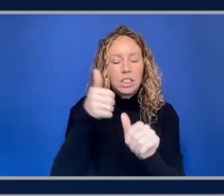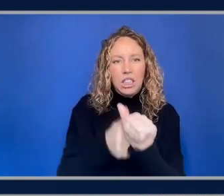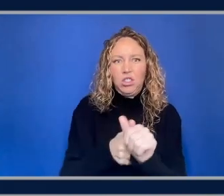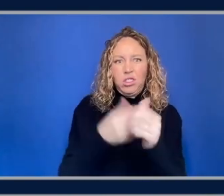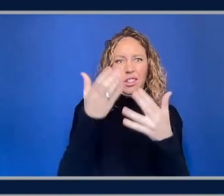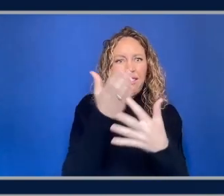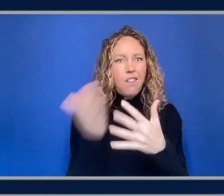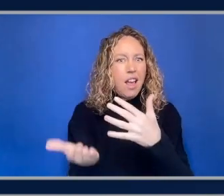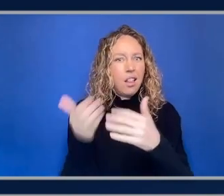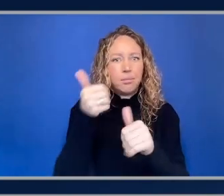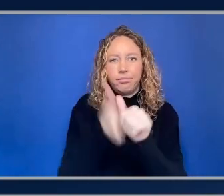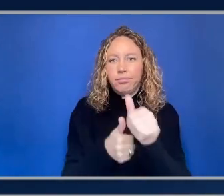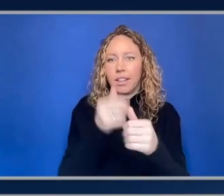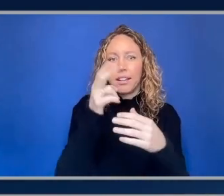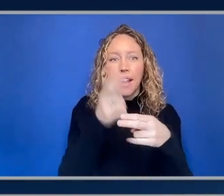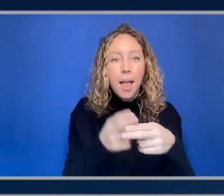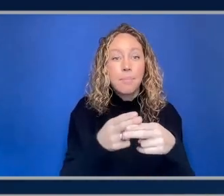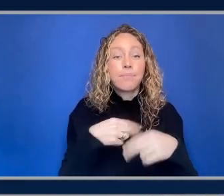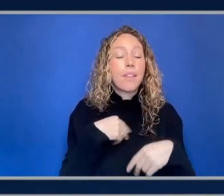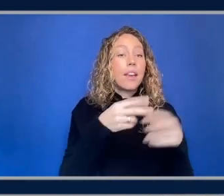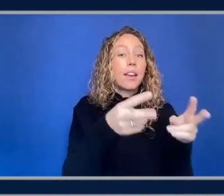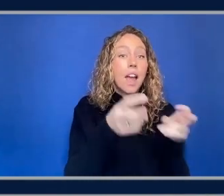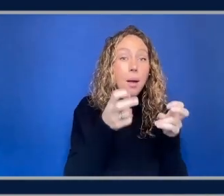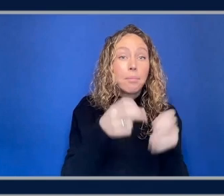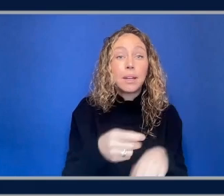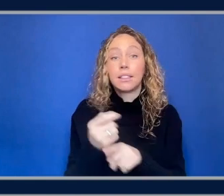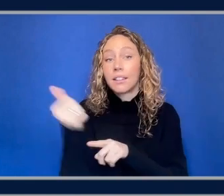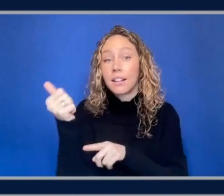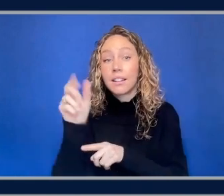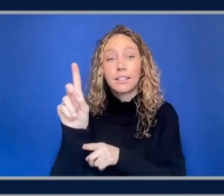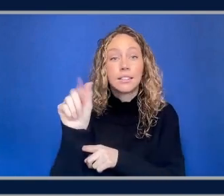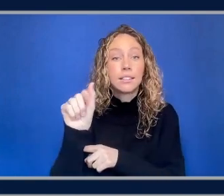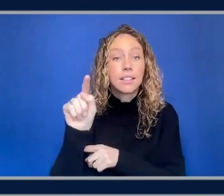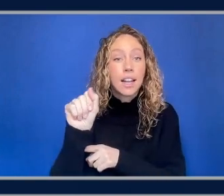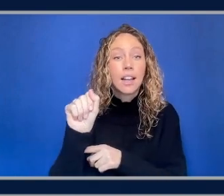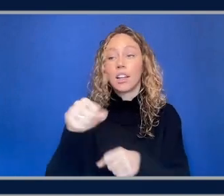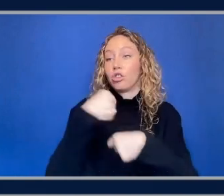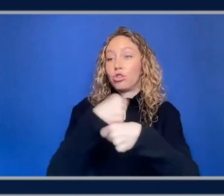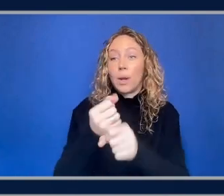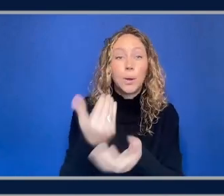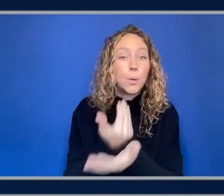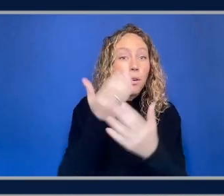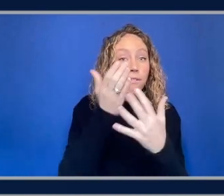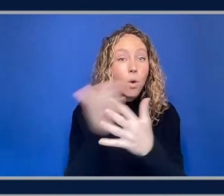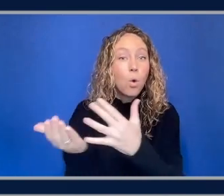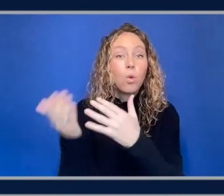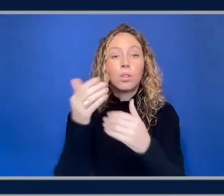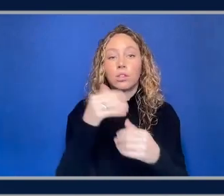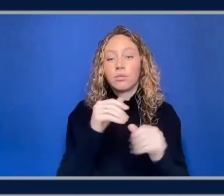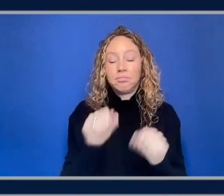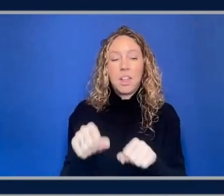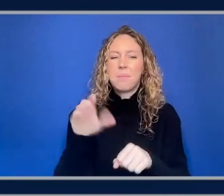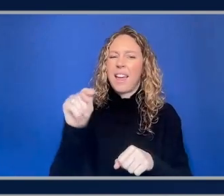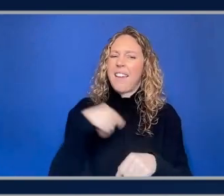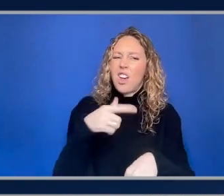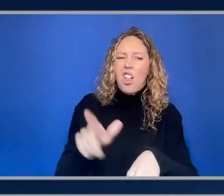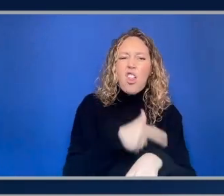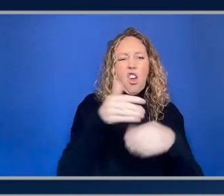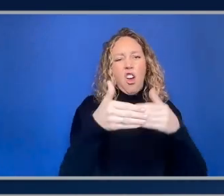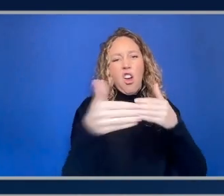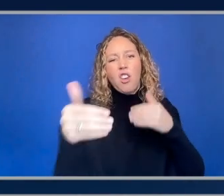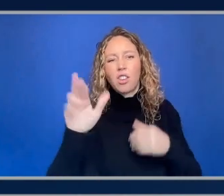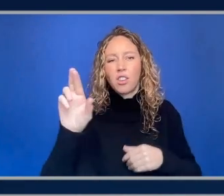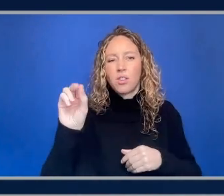can copy and delete data yep and they can create new folders but uh we definitely have a really long roadmap ahead of us and we want to hear from